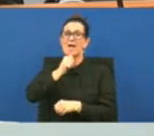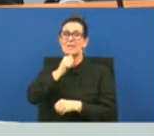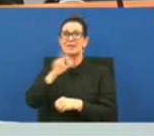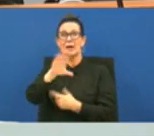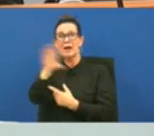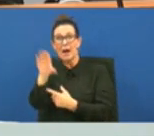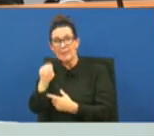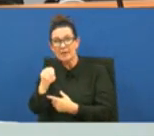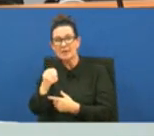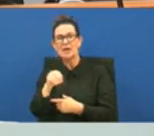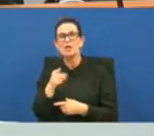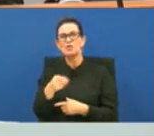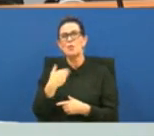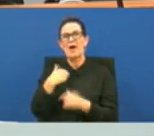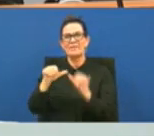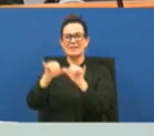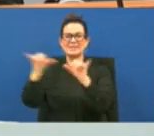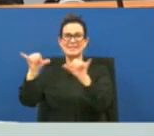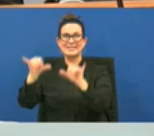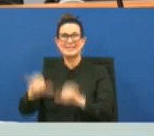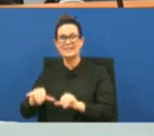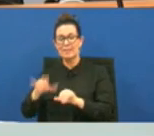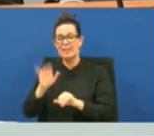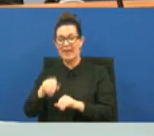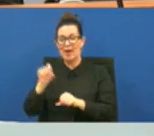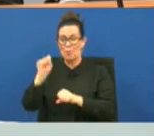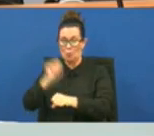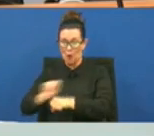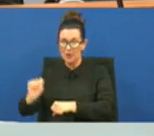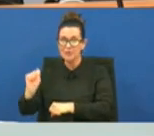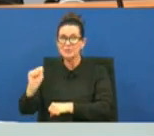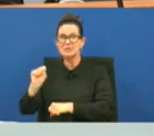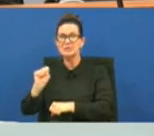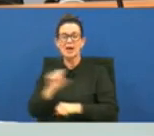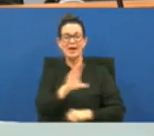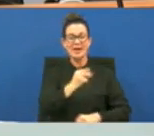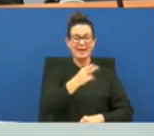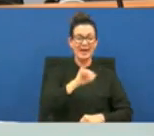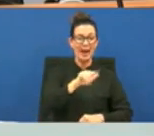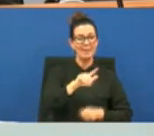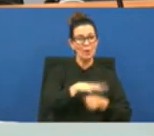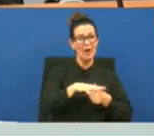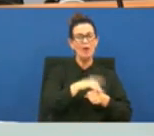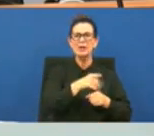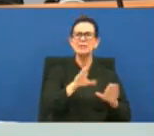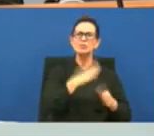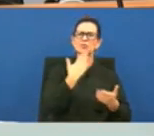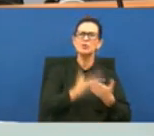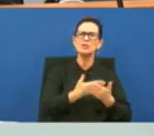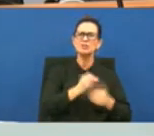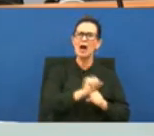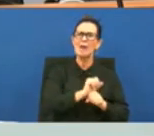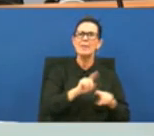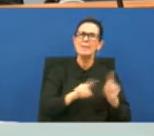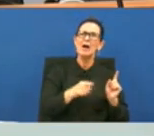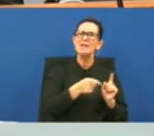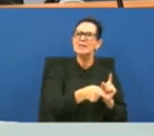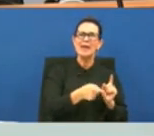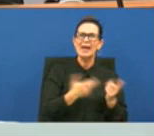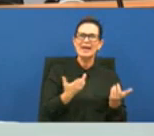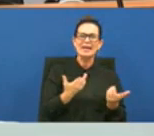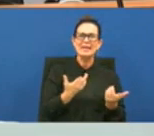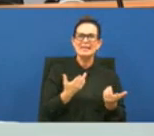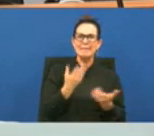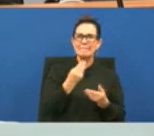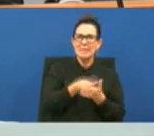have a system in place that works and capital area does a fine job but they've been short of being able to read